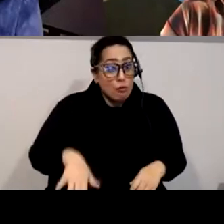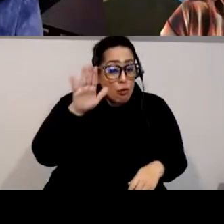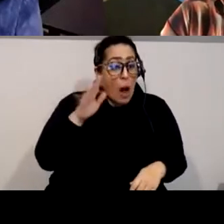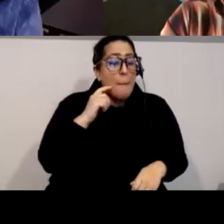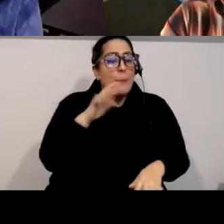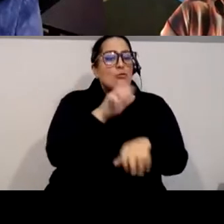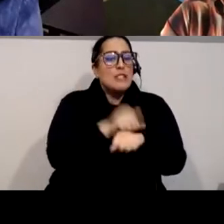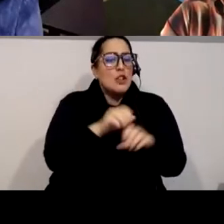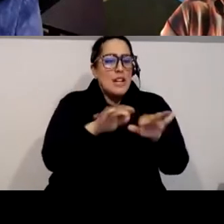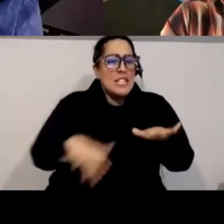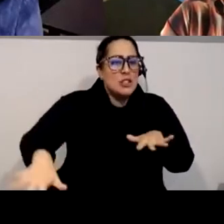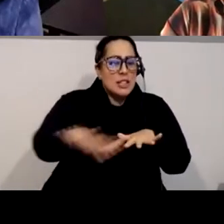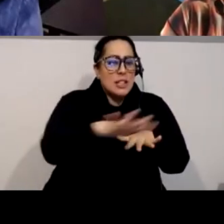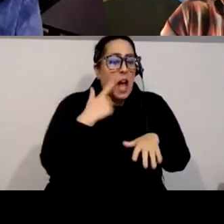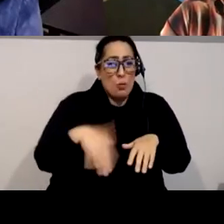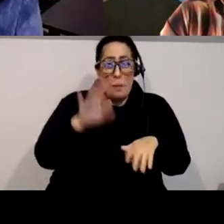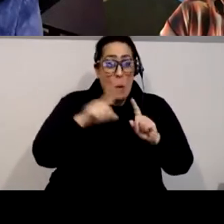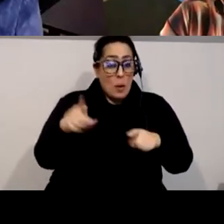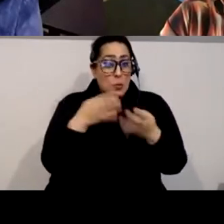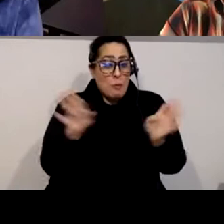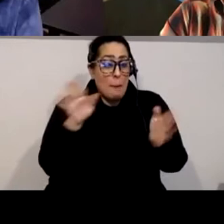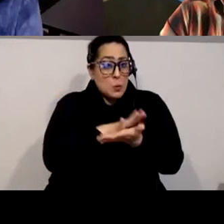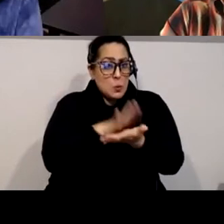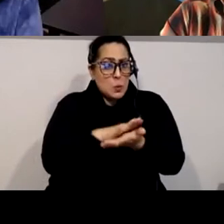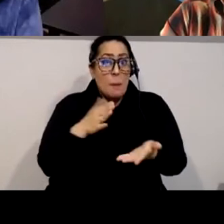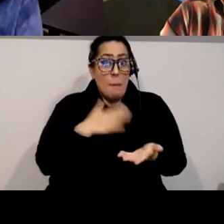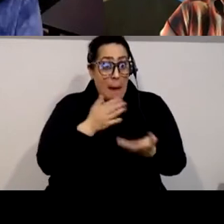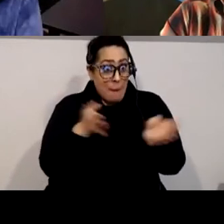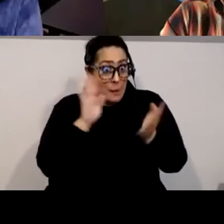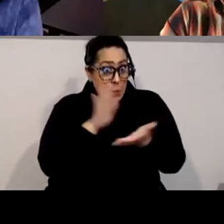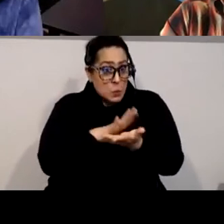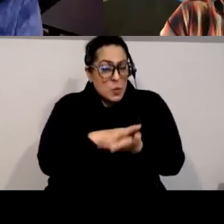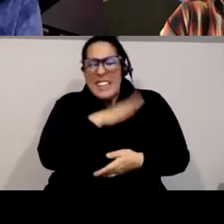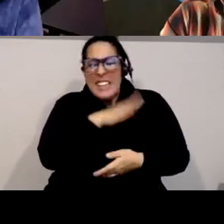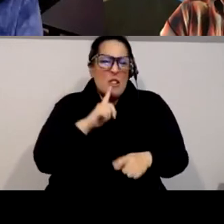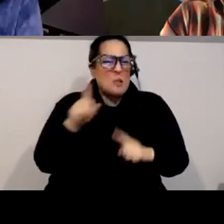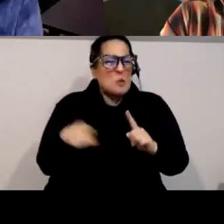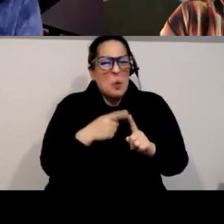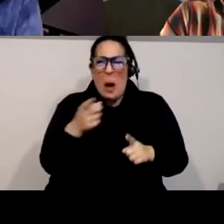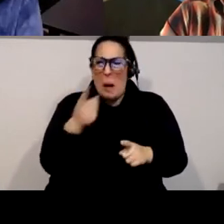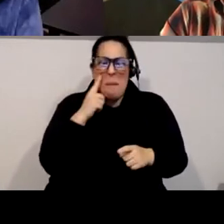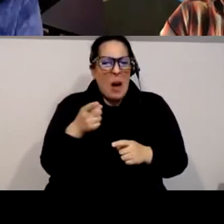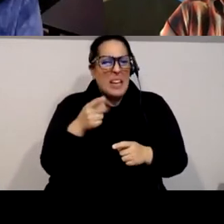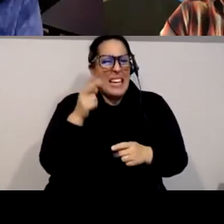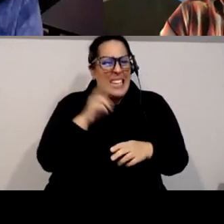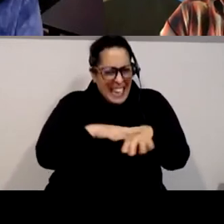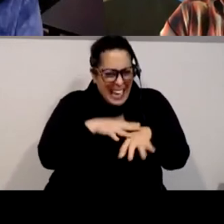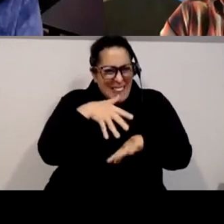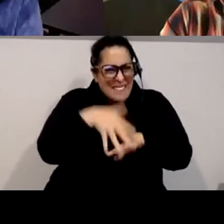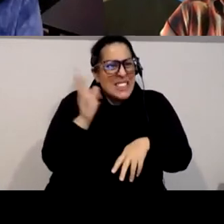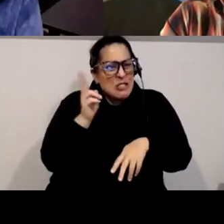to a public school we never talked about native history we did we didn't even talk about crows and crows were like most of the population going to school there